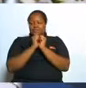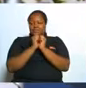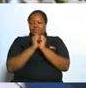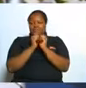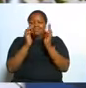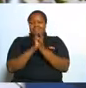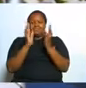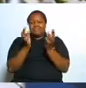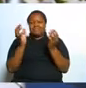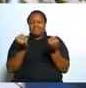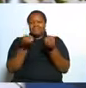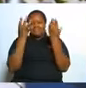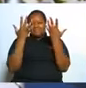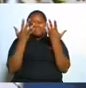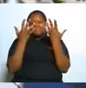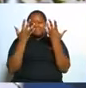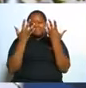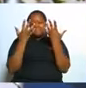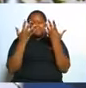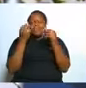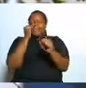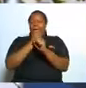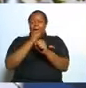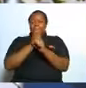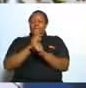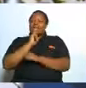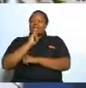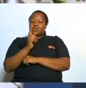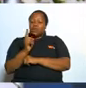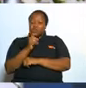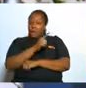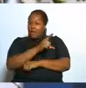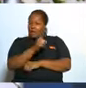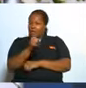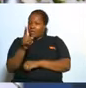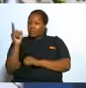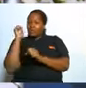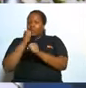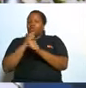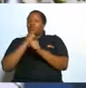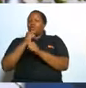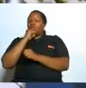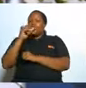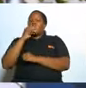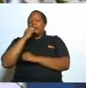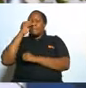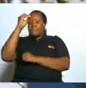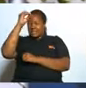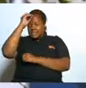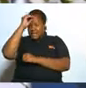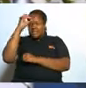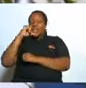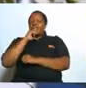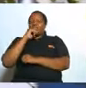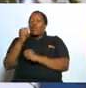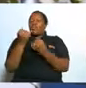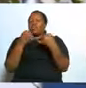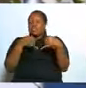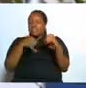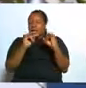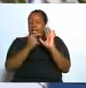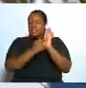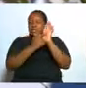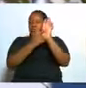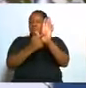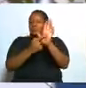hallelujah make sure that you don't pretend you are not trying to show